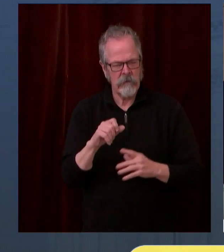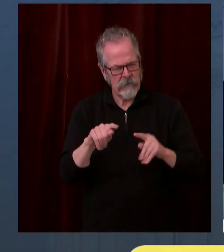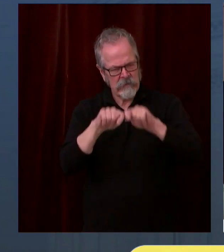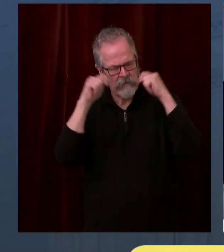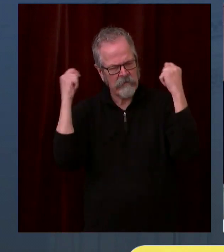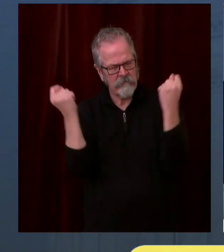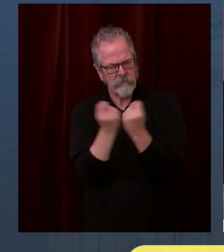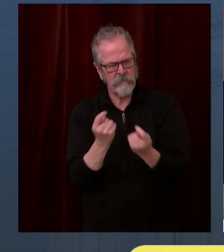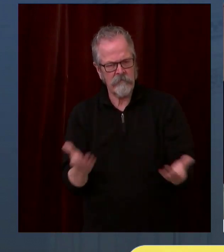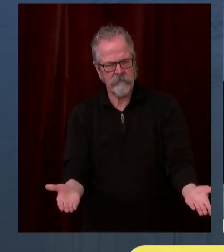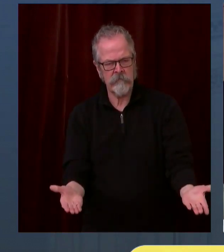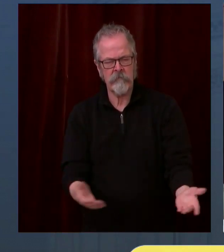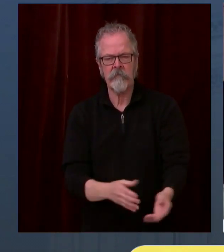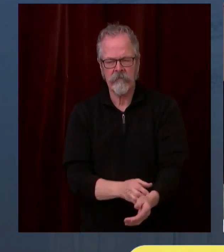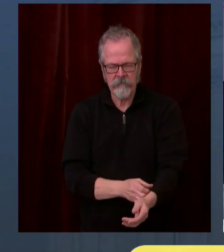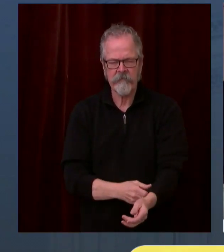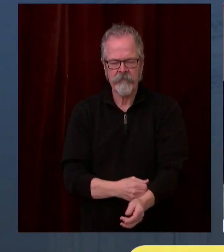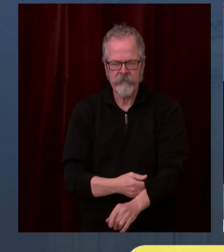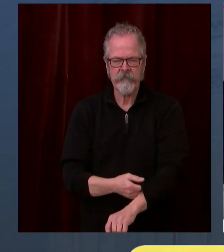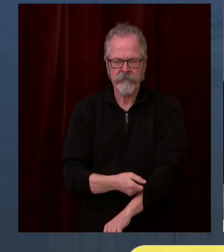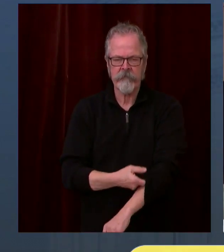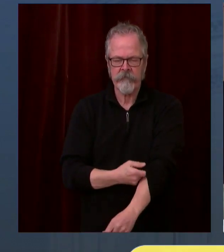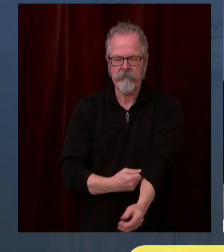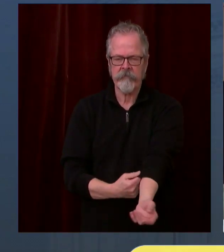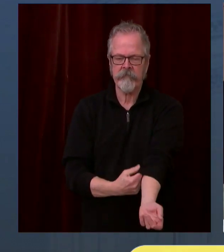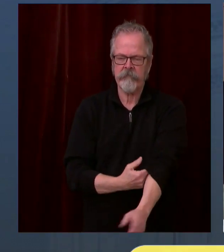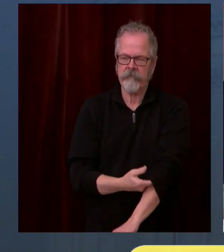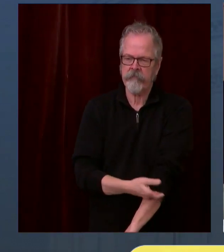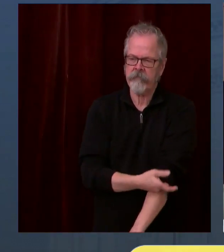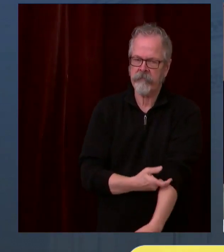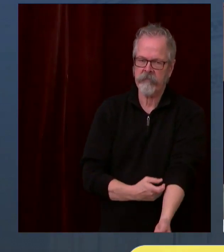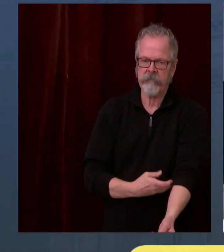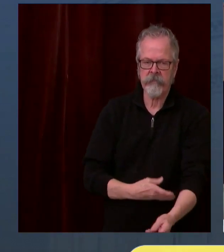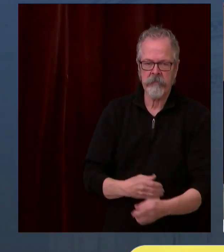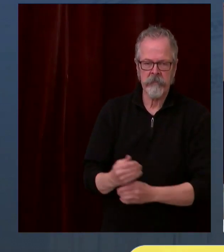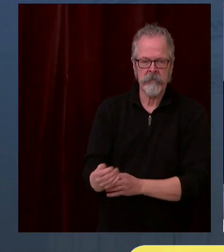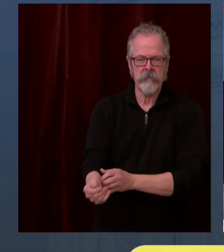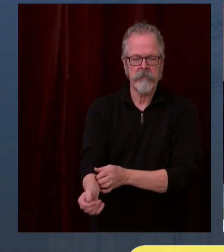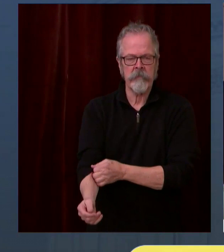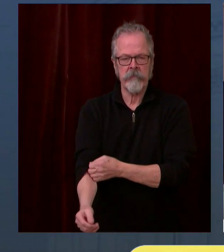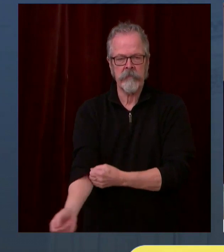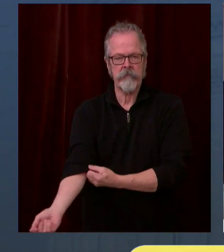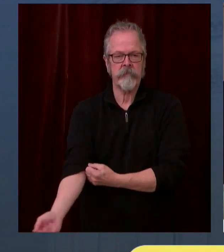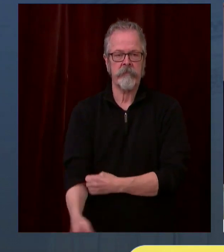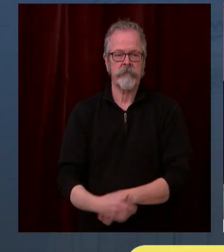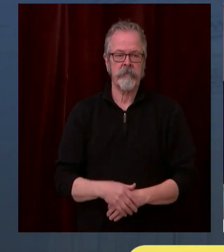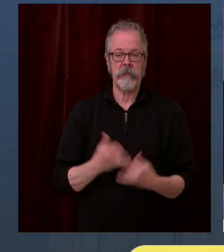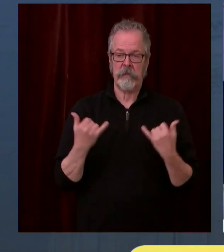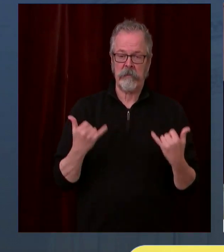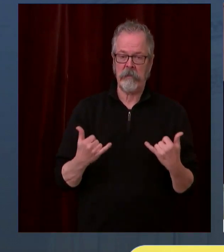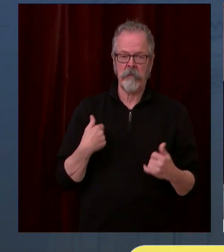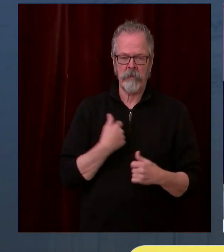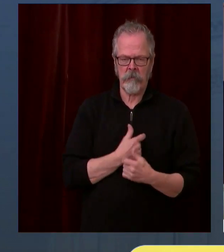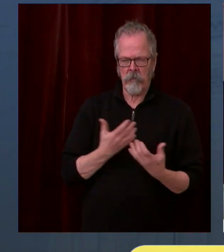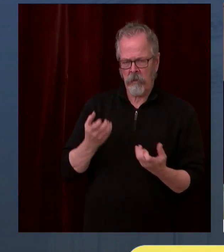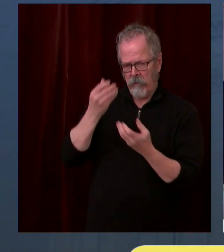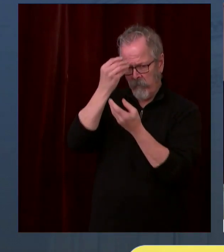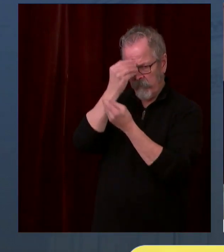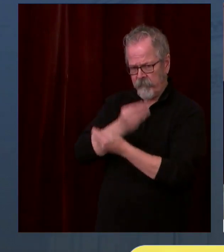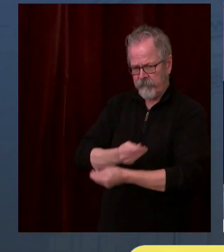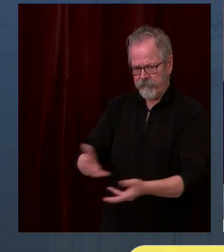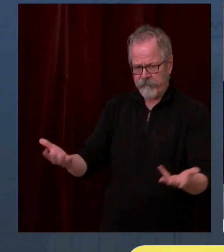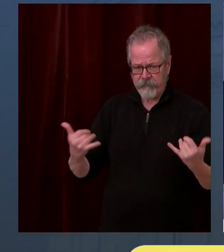And Governor, what I want to share with everybody today is I am so personally honored to be a part of this. Kaiser